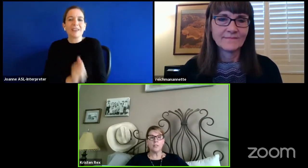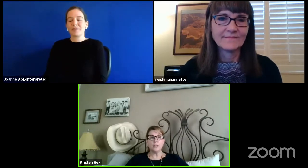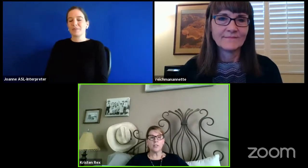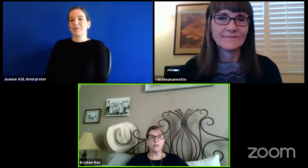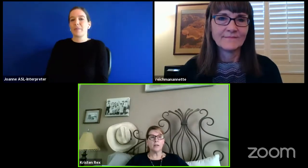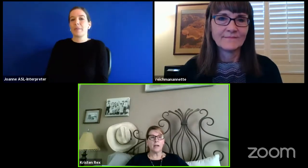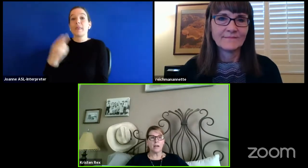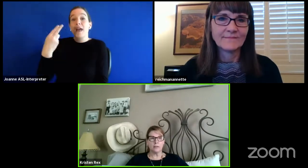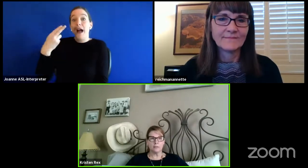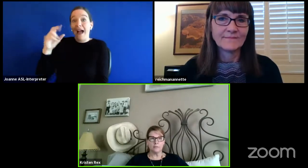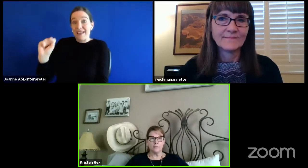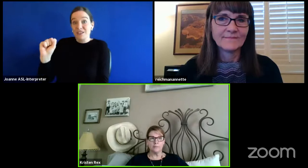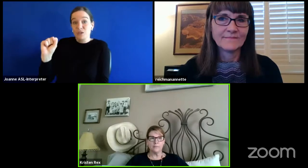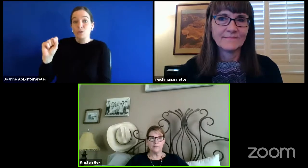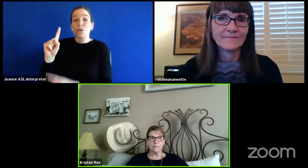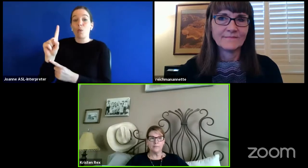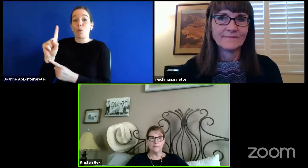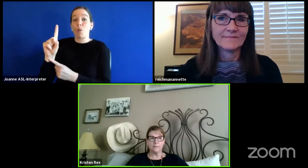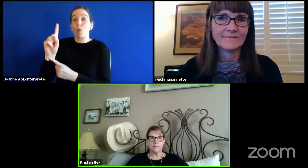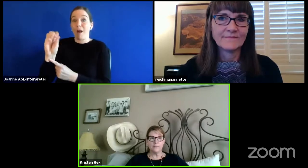been reached and are active.